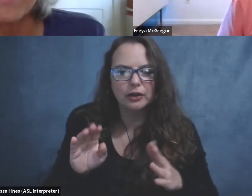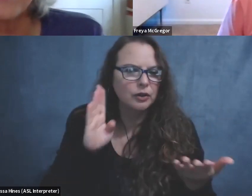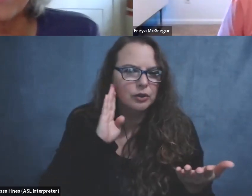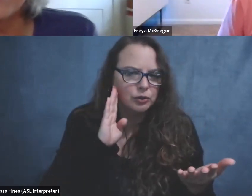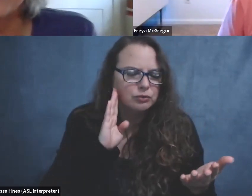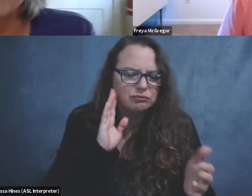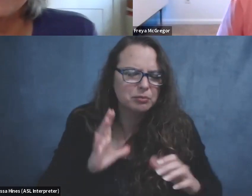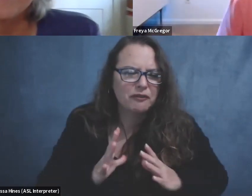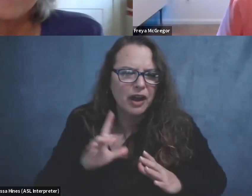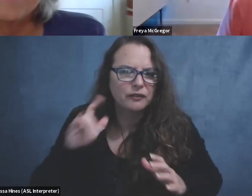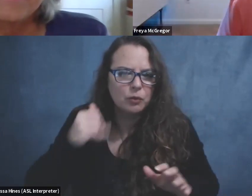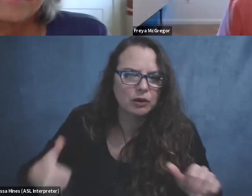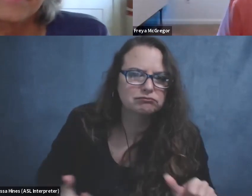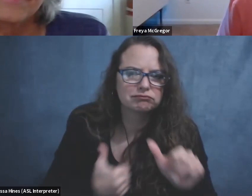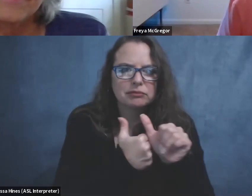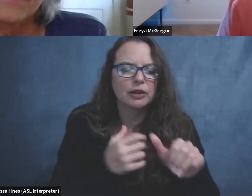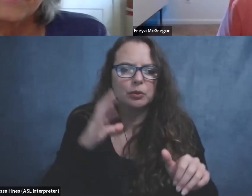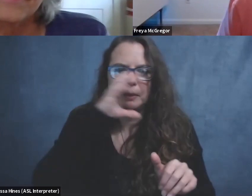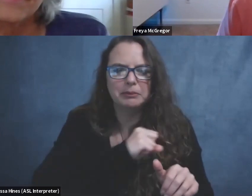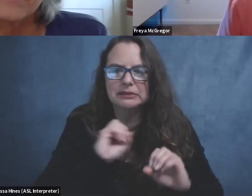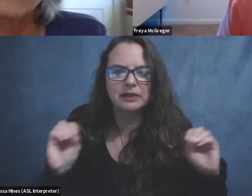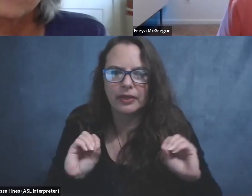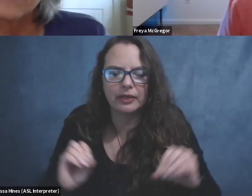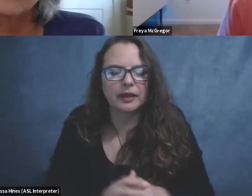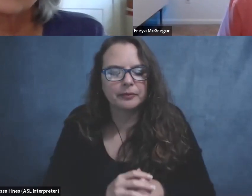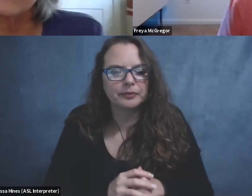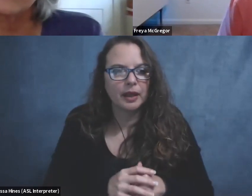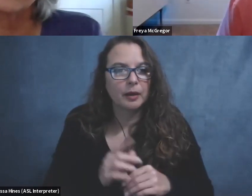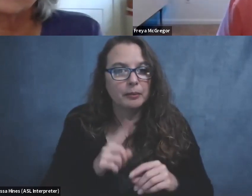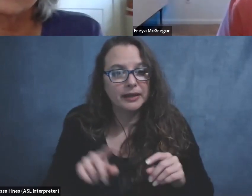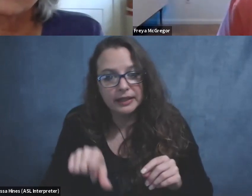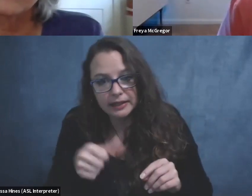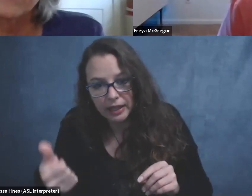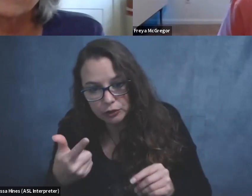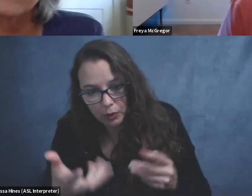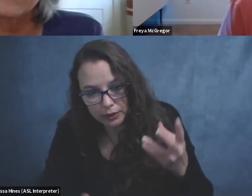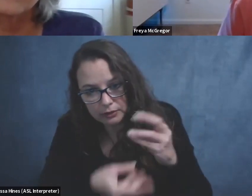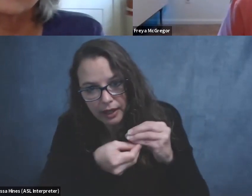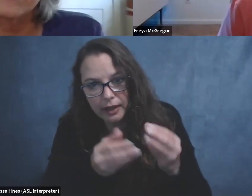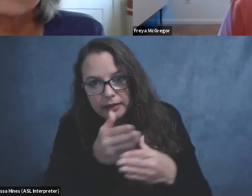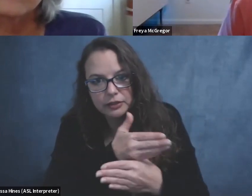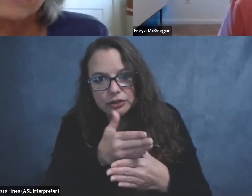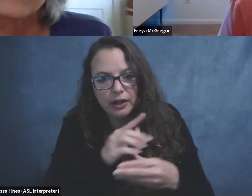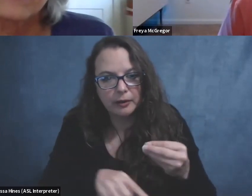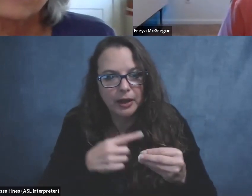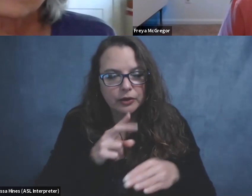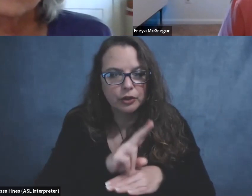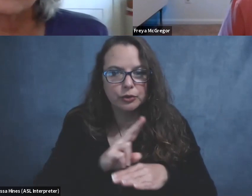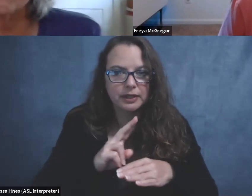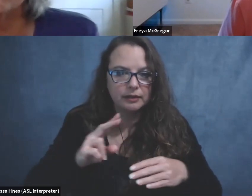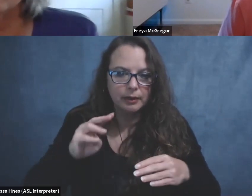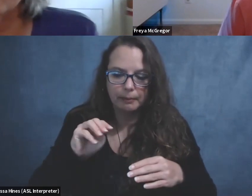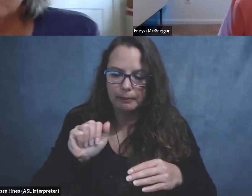catch up with these questions, but is there anything else before we get into other folks questions that you would like to share about birding using a manual wheelchair?